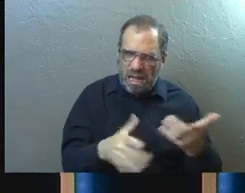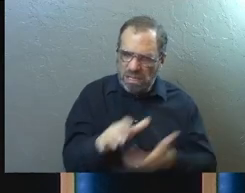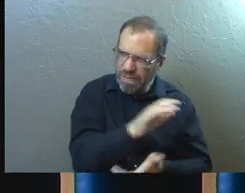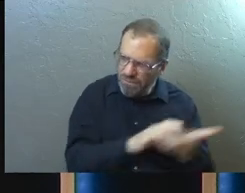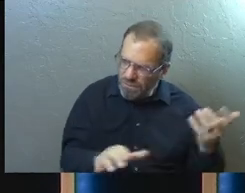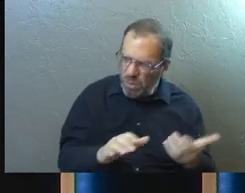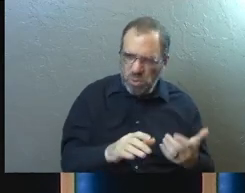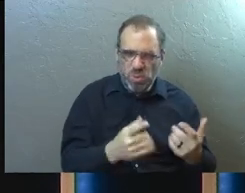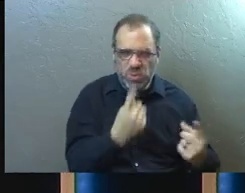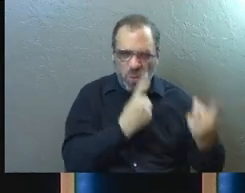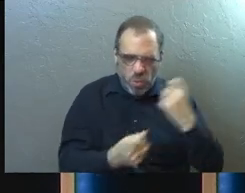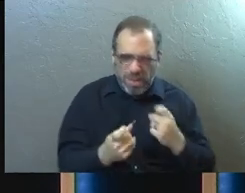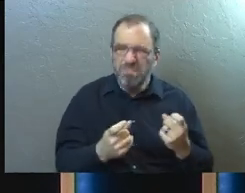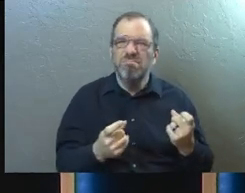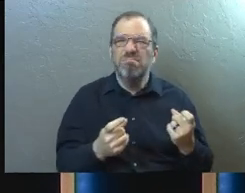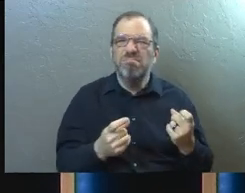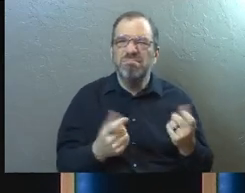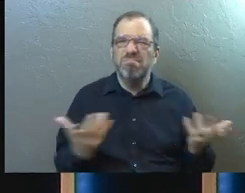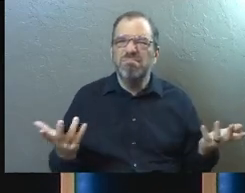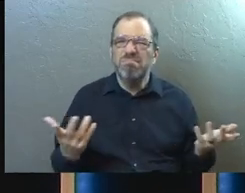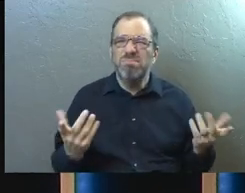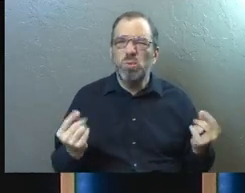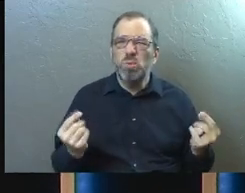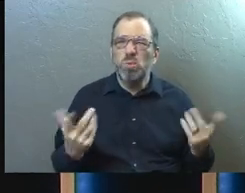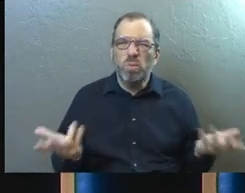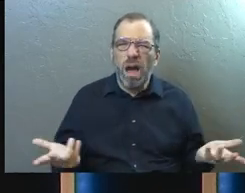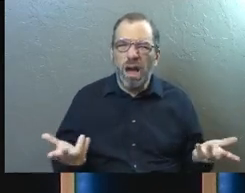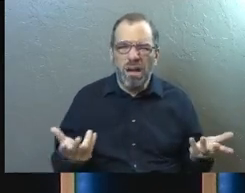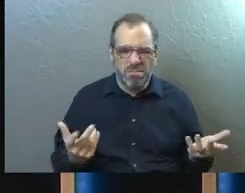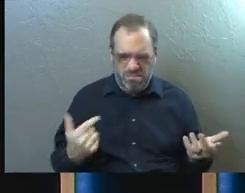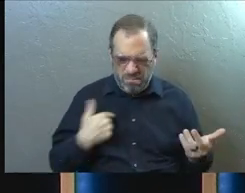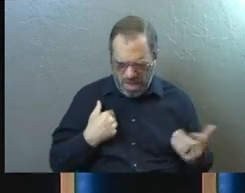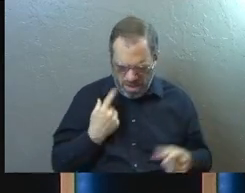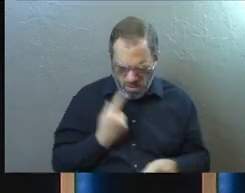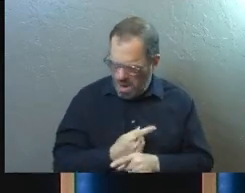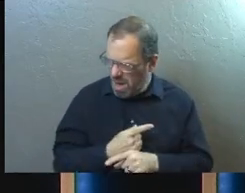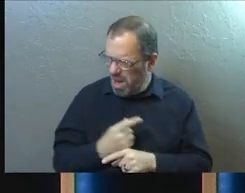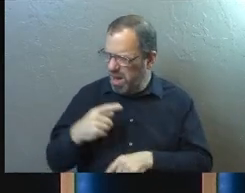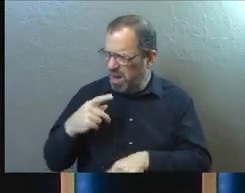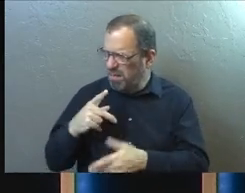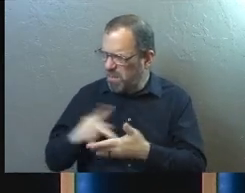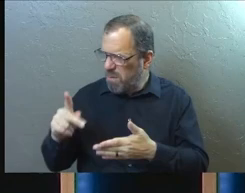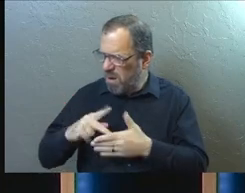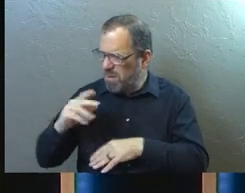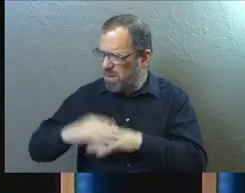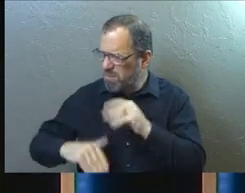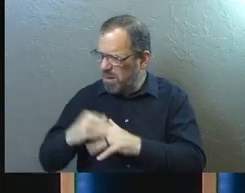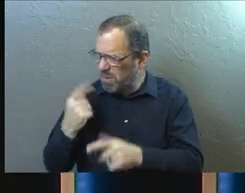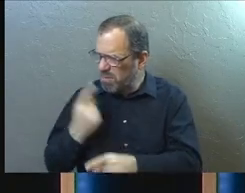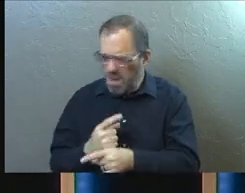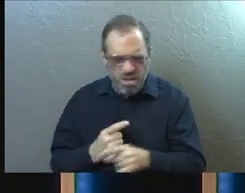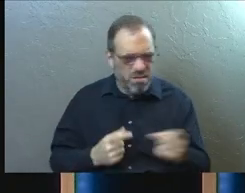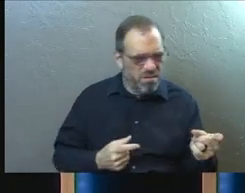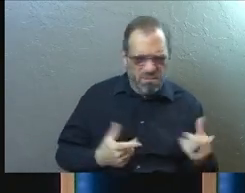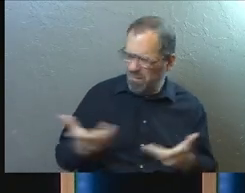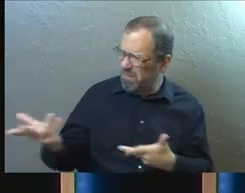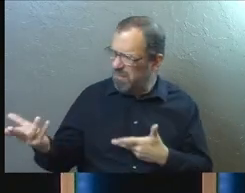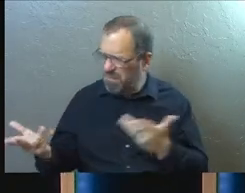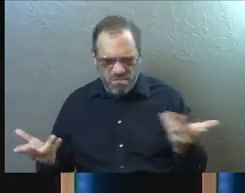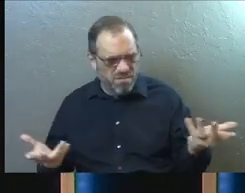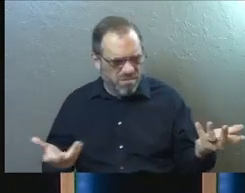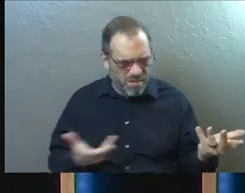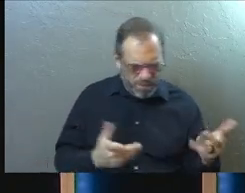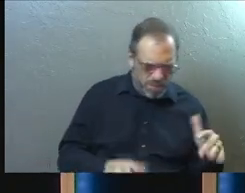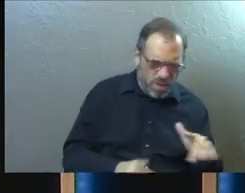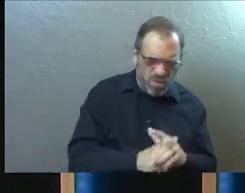confused. They have questions. What is it exactly that we need to do? Are these guys right? Are Paul and Barnabas right? What do we need to do? Because